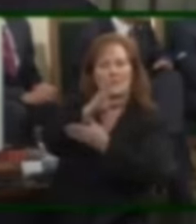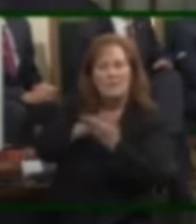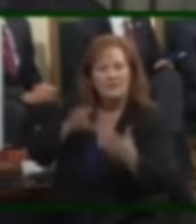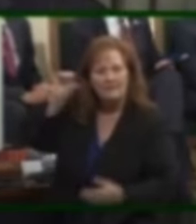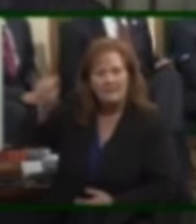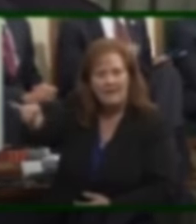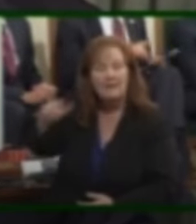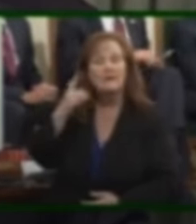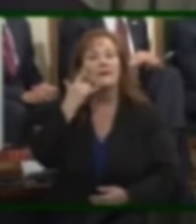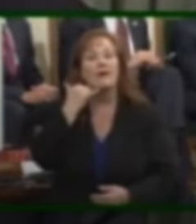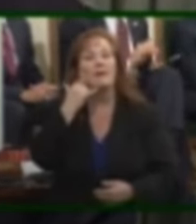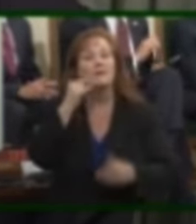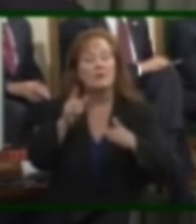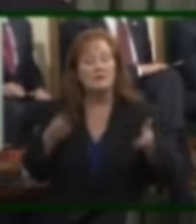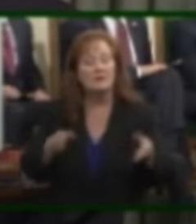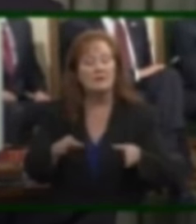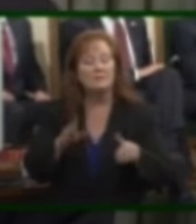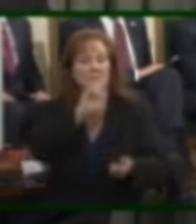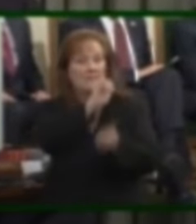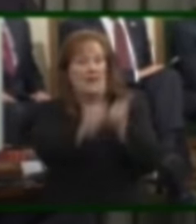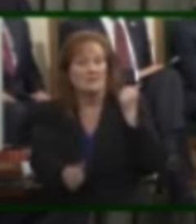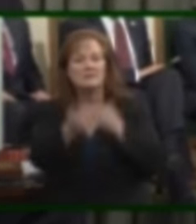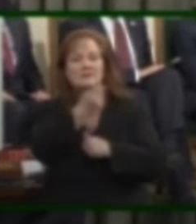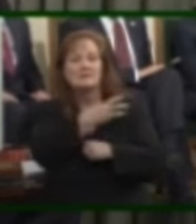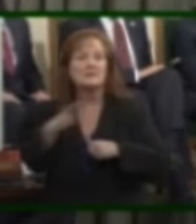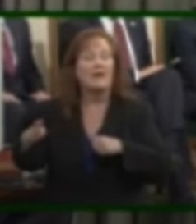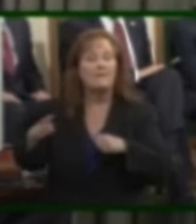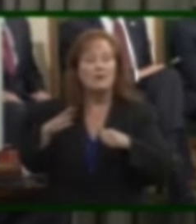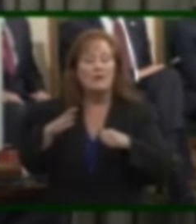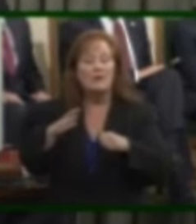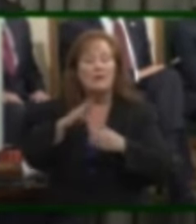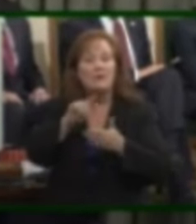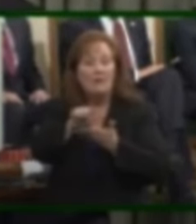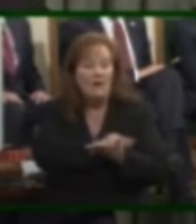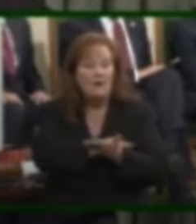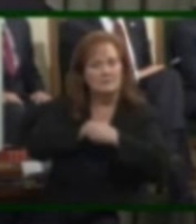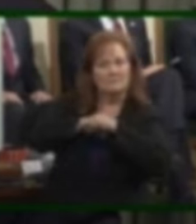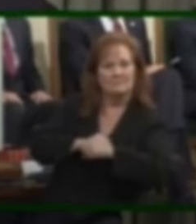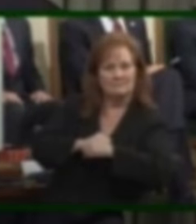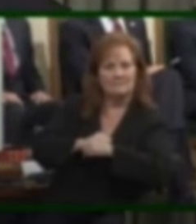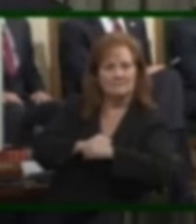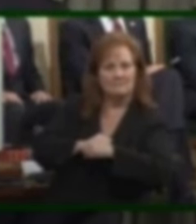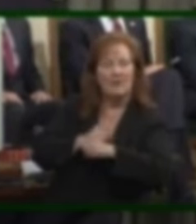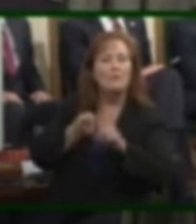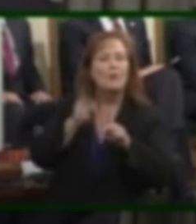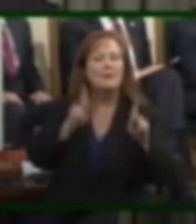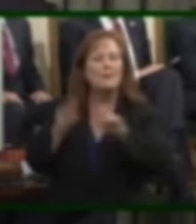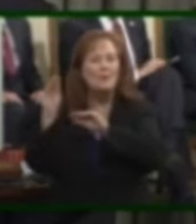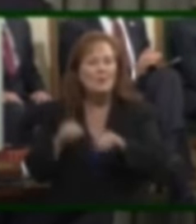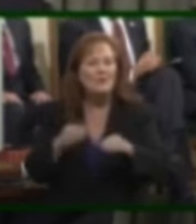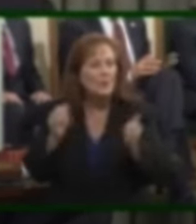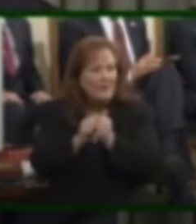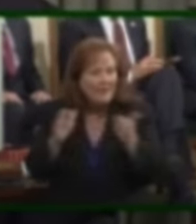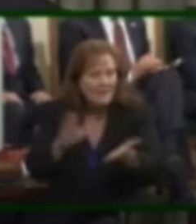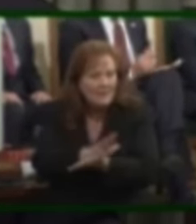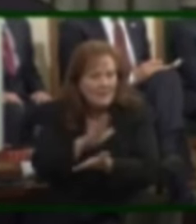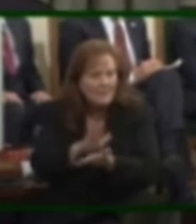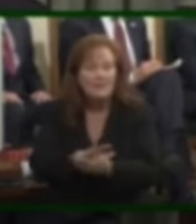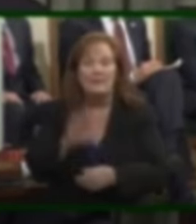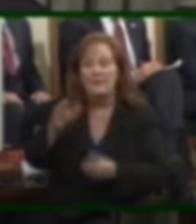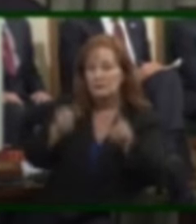California has enacted several protective measures for the undocumented. The Trust Act, the driver's licenses,